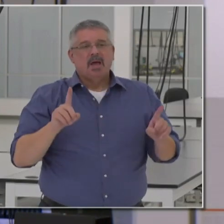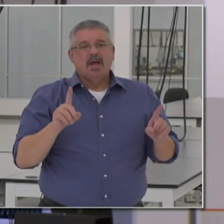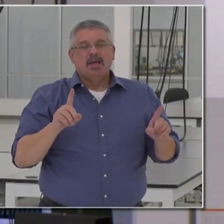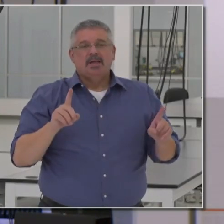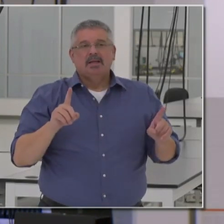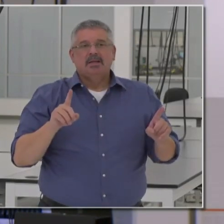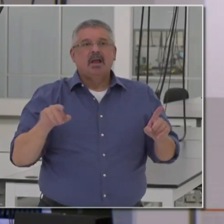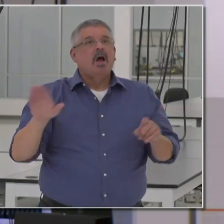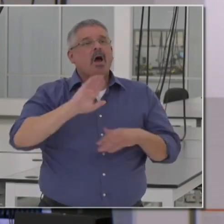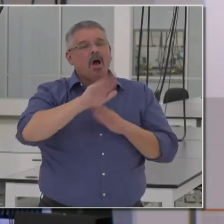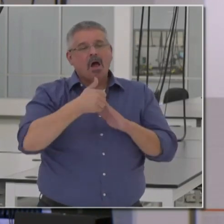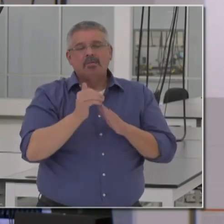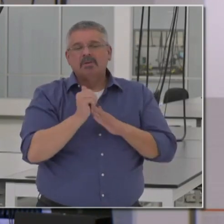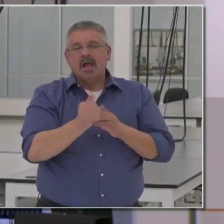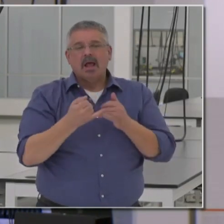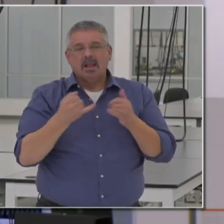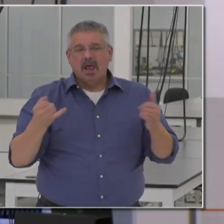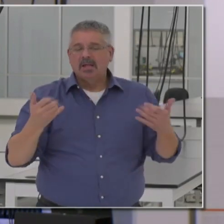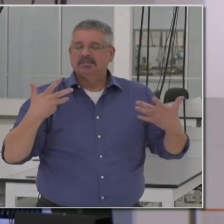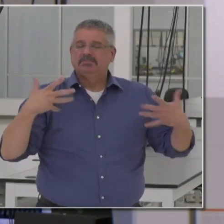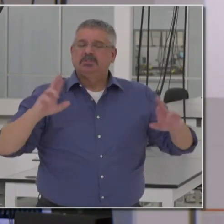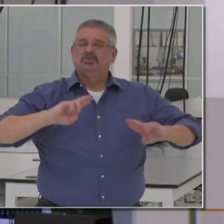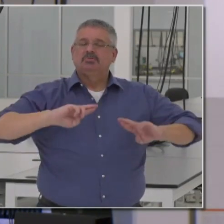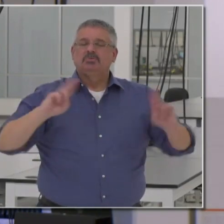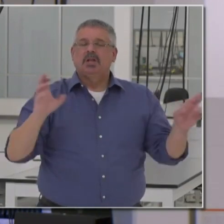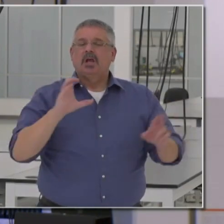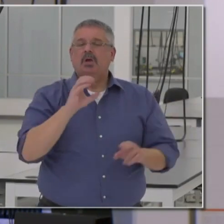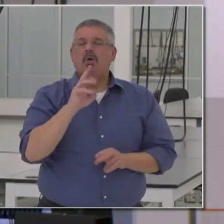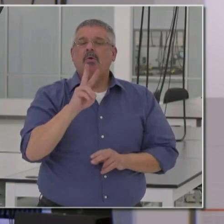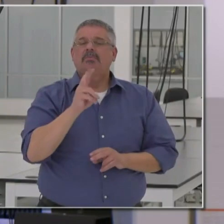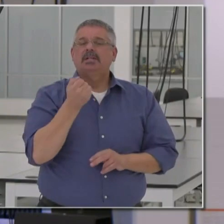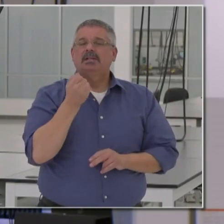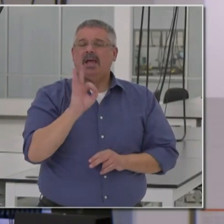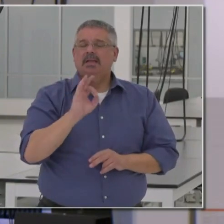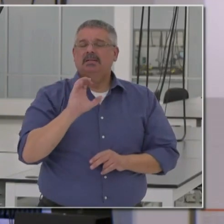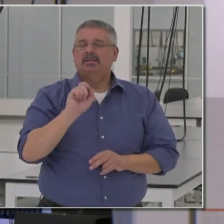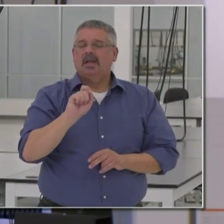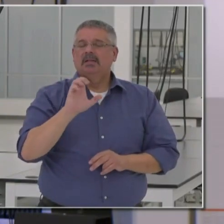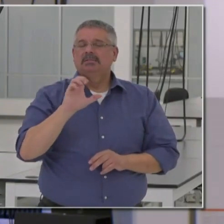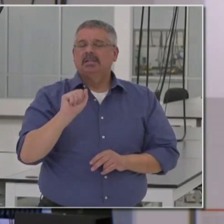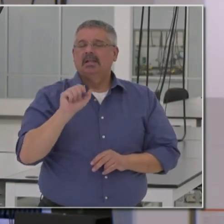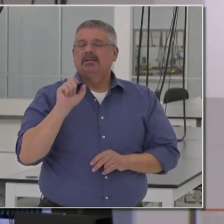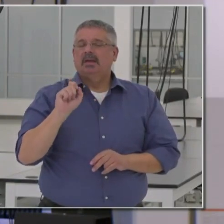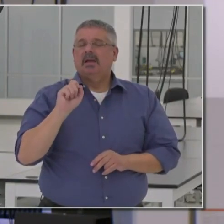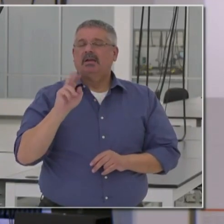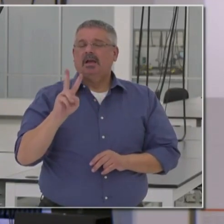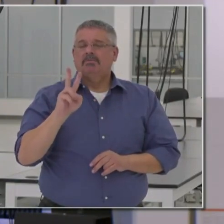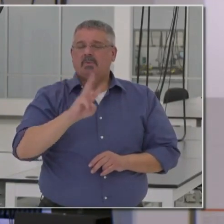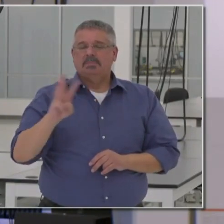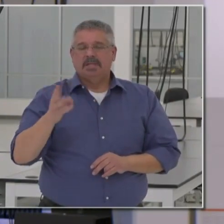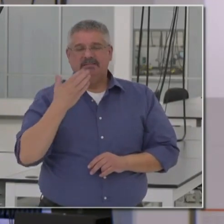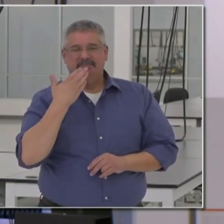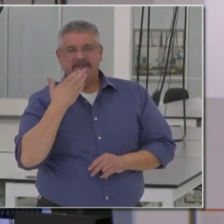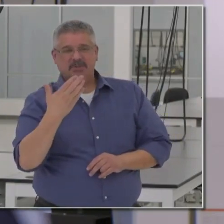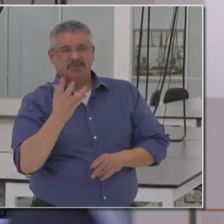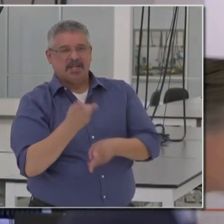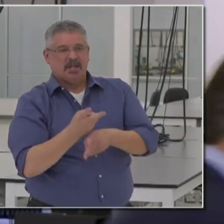all of the guidelines we have put out on that COVID19.ca.gov website. Take care, everybody.